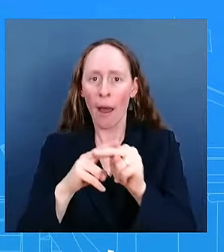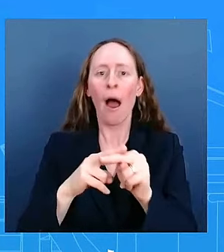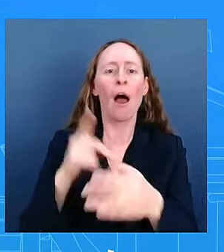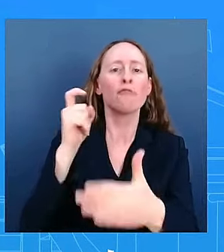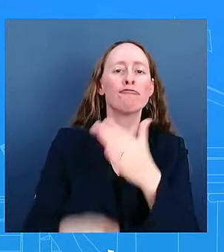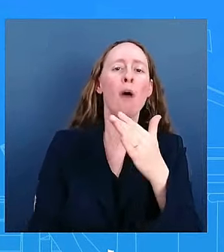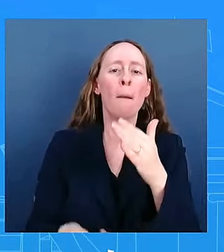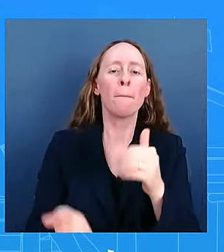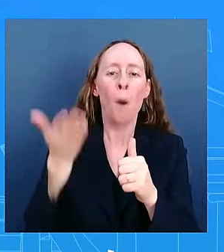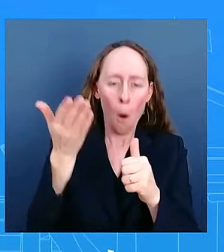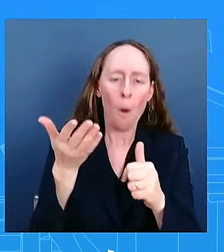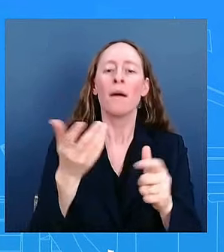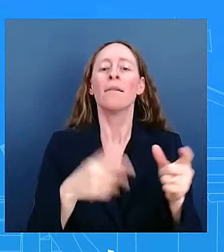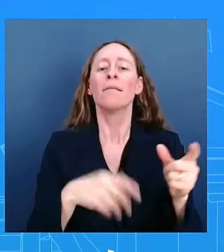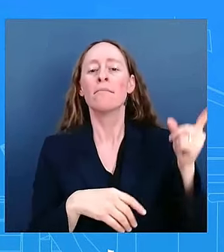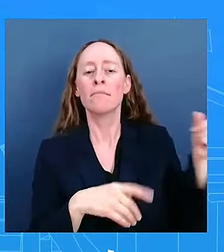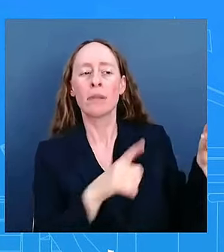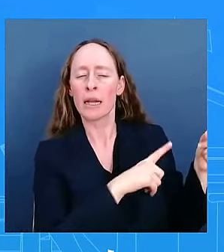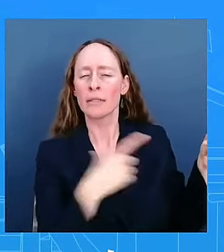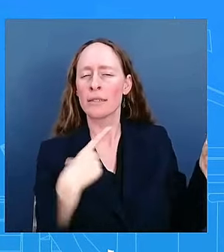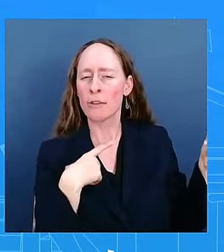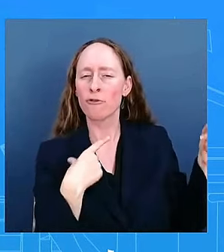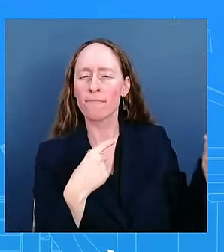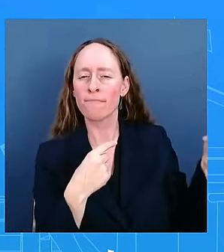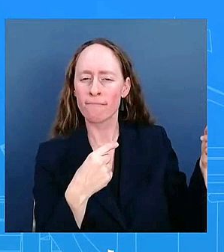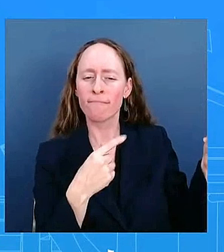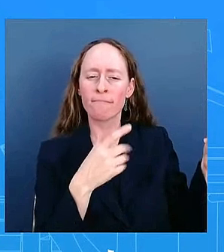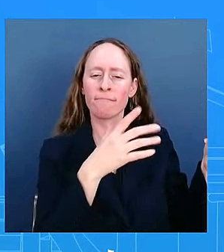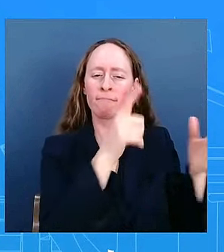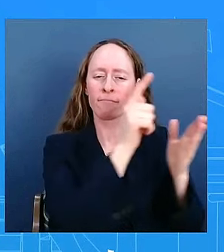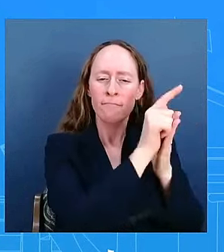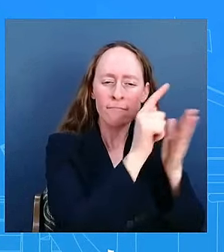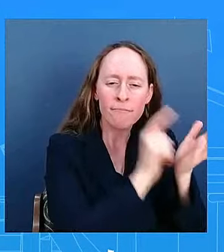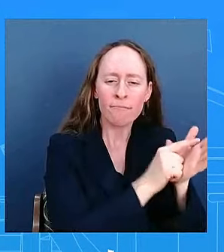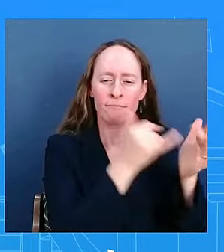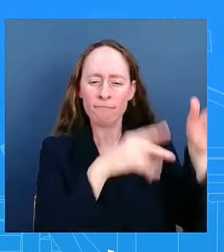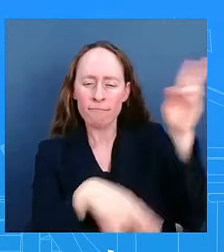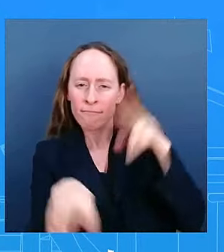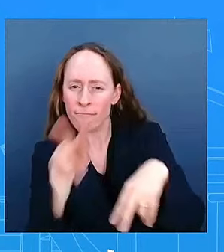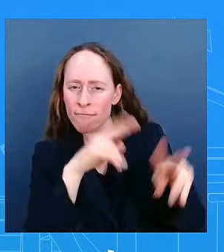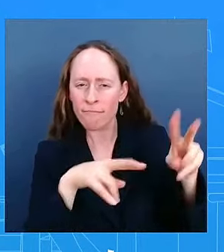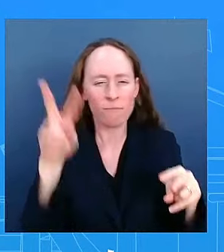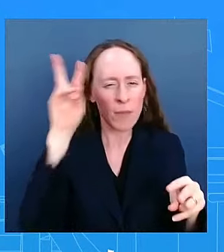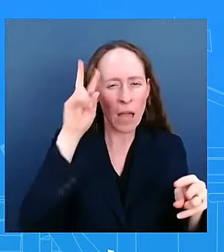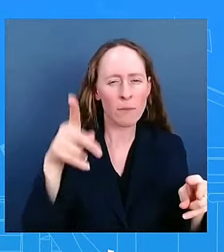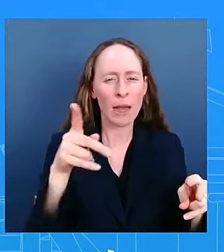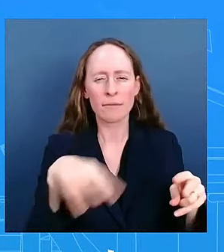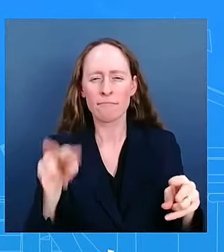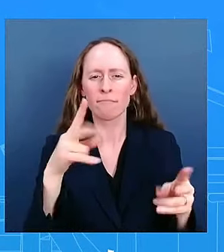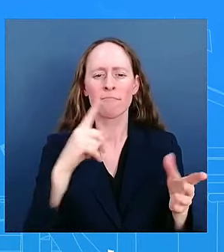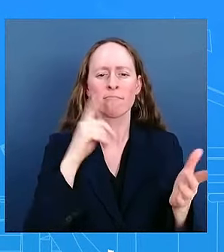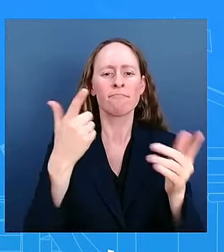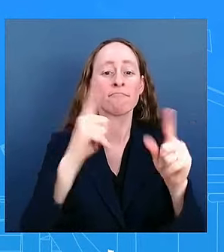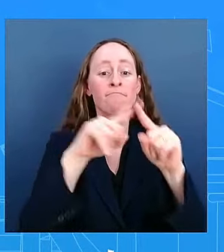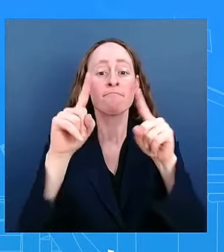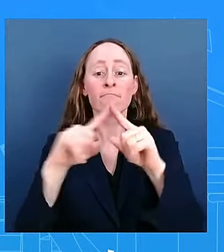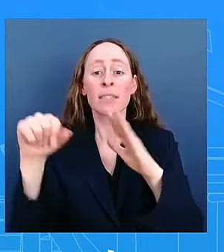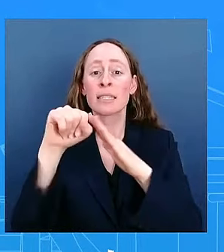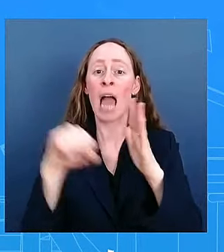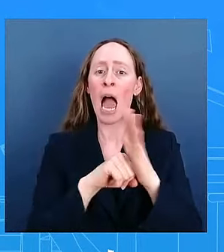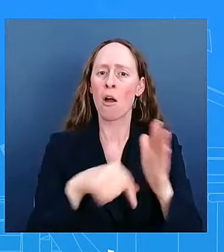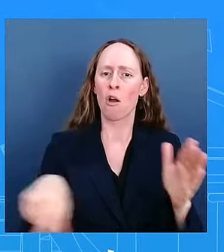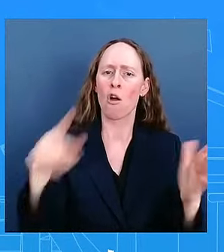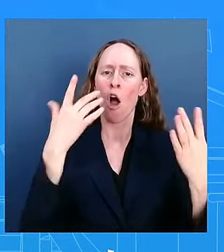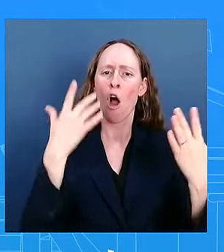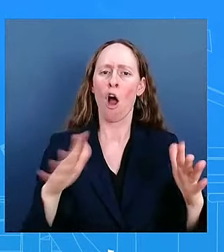vice president is coming from there is that uh there are a bunch of states that already have uh the authority to